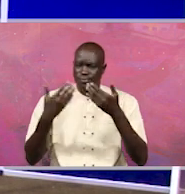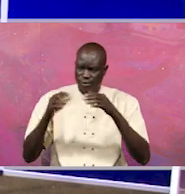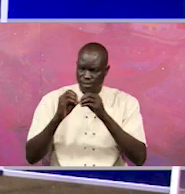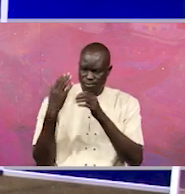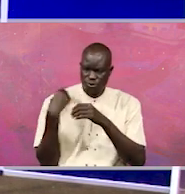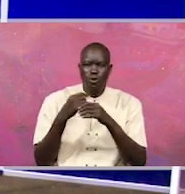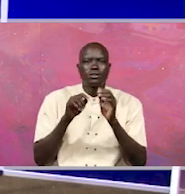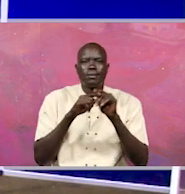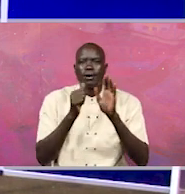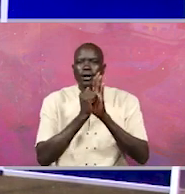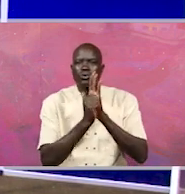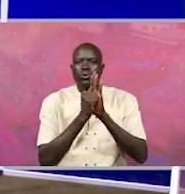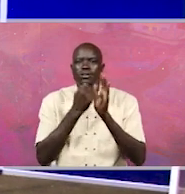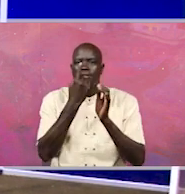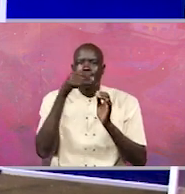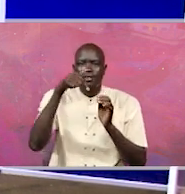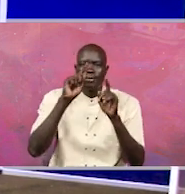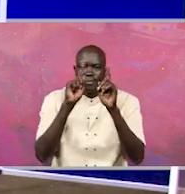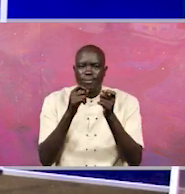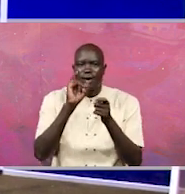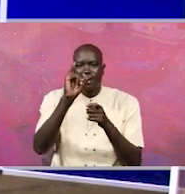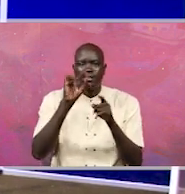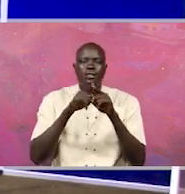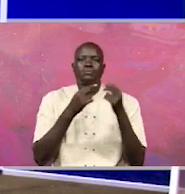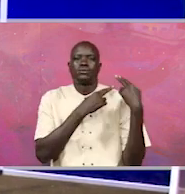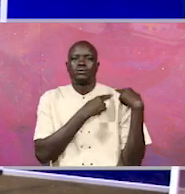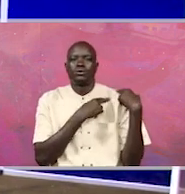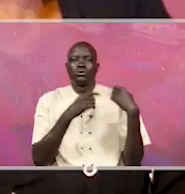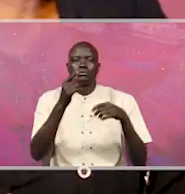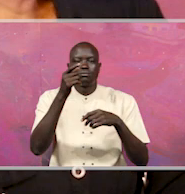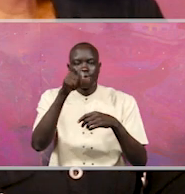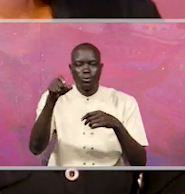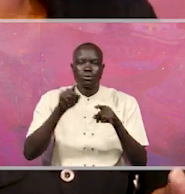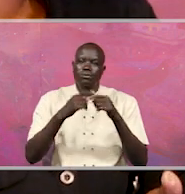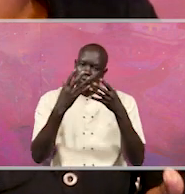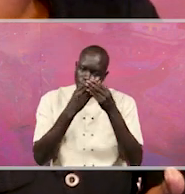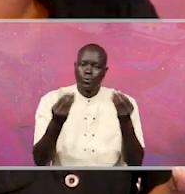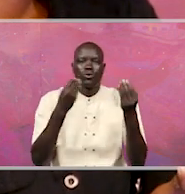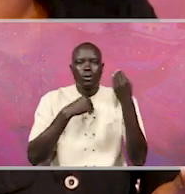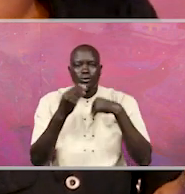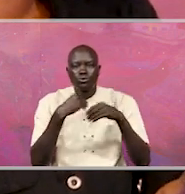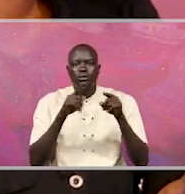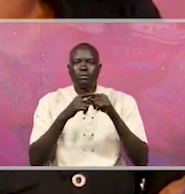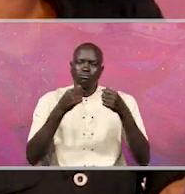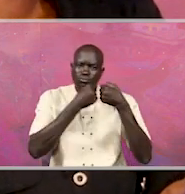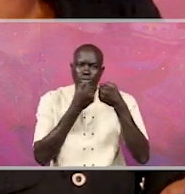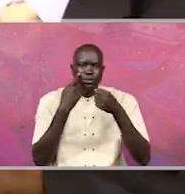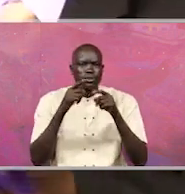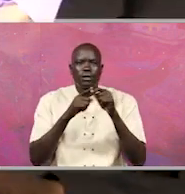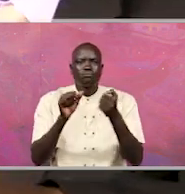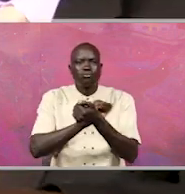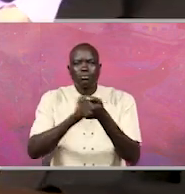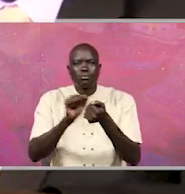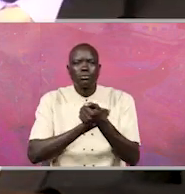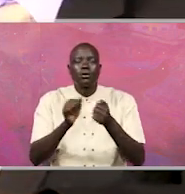Article 17.1i, The responsibility, the duty of a citizen is to combat corruption and fight against the misuse of public resources.